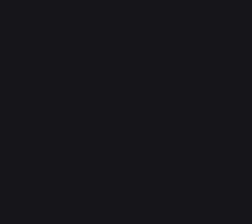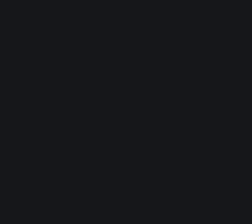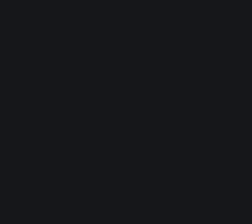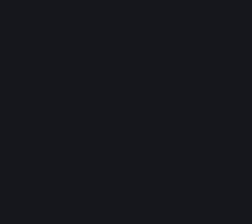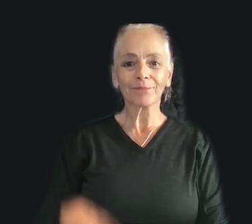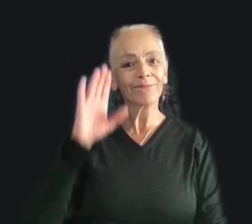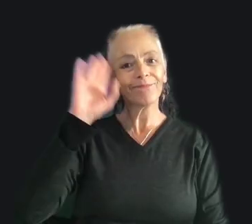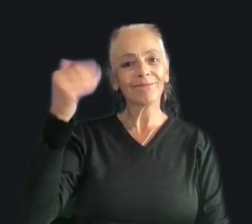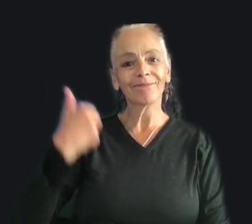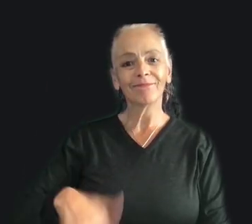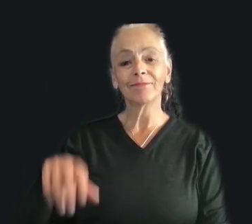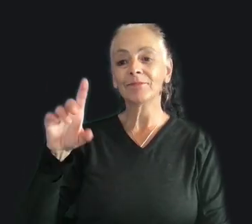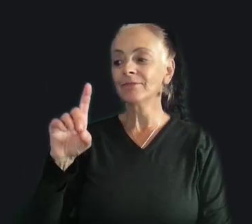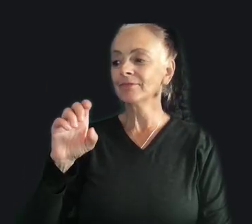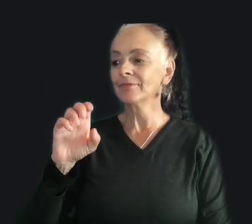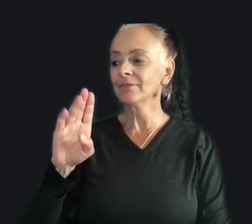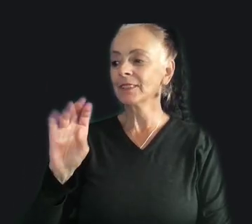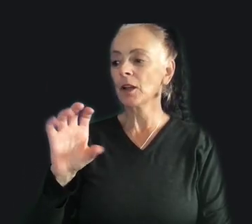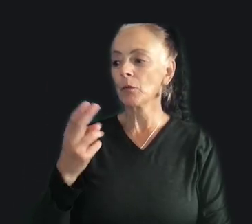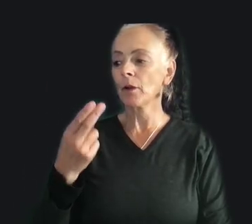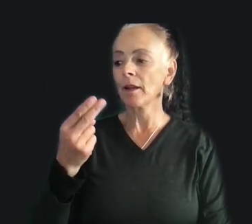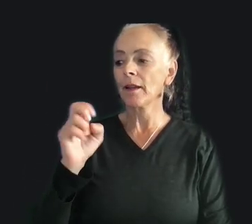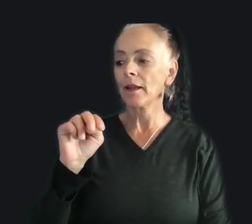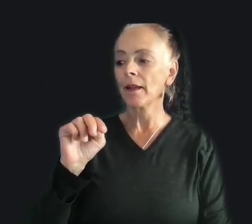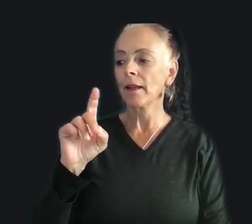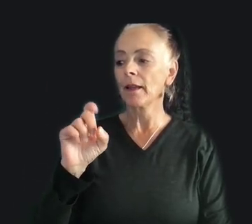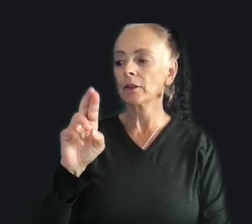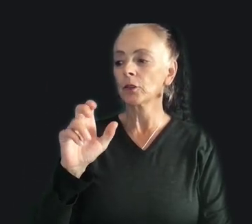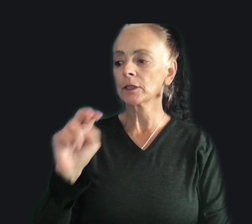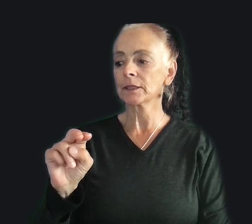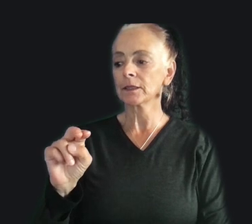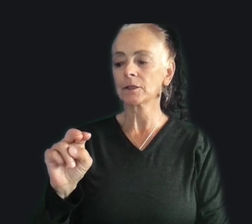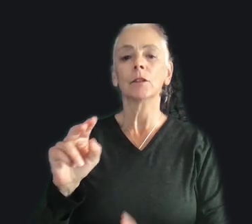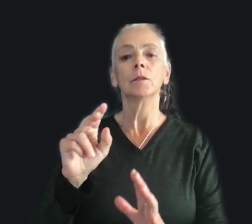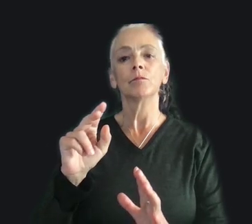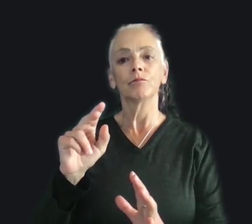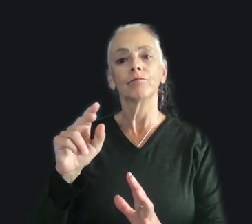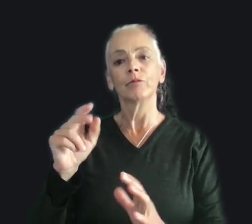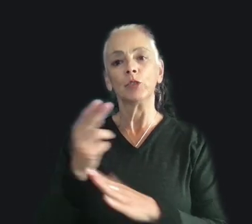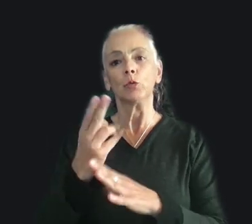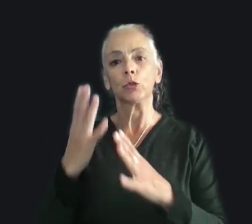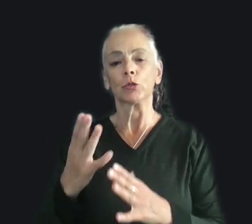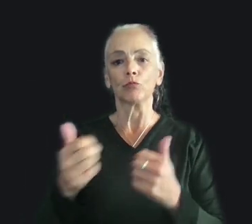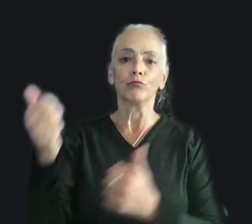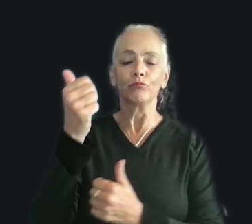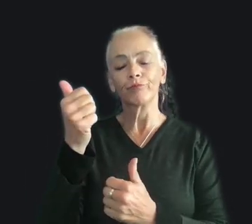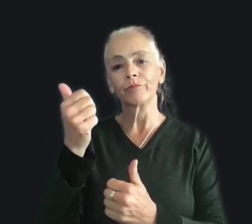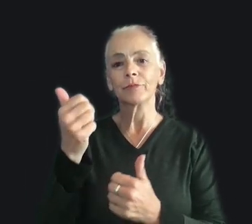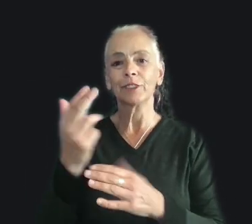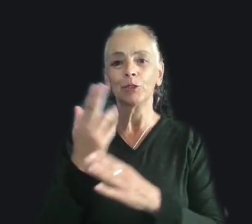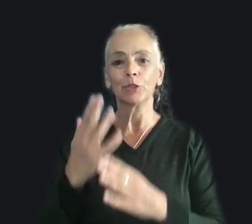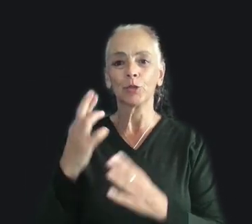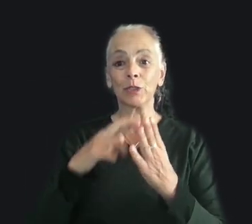Hello, my name is Deborah Henderson. I am a Principal User Researcher with XBOX, and I am here to talk about developing the skills of your UR